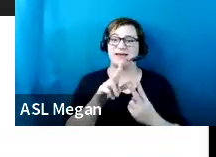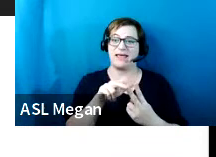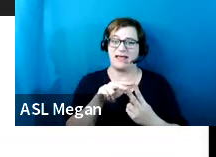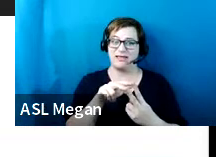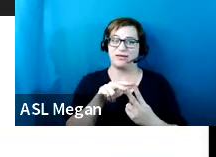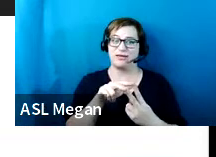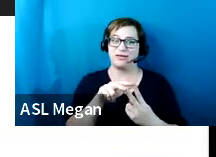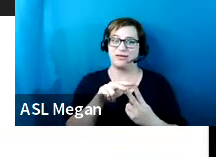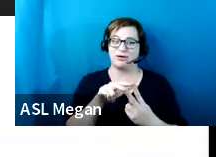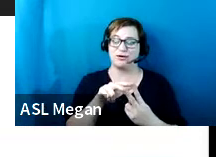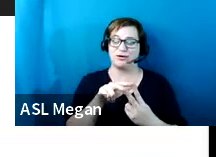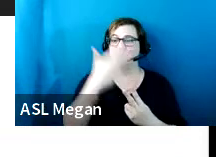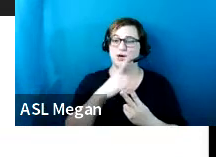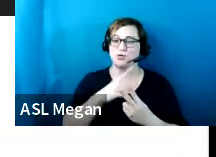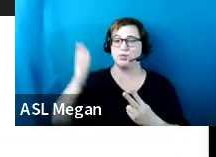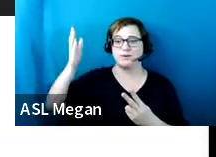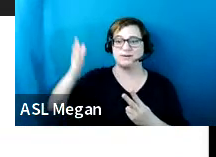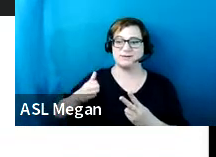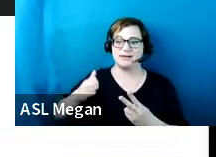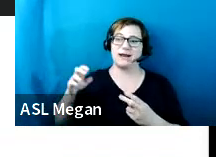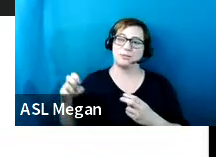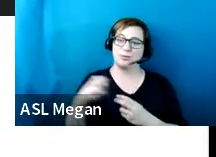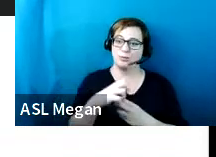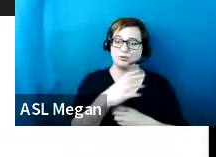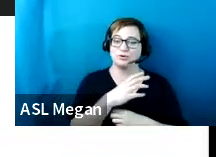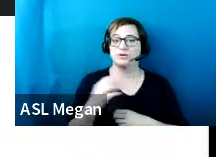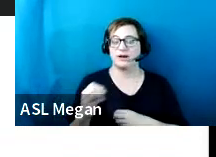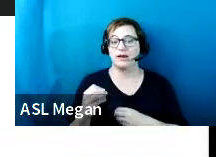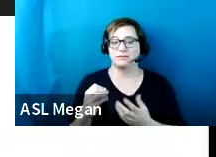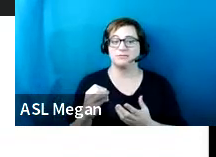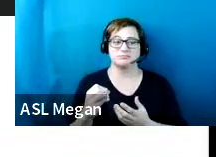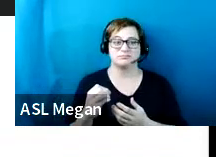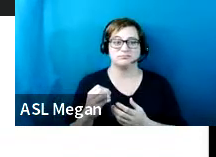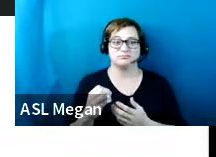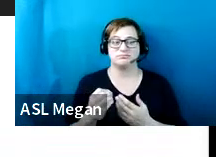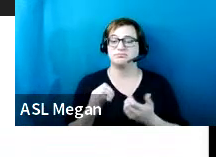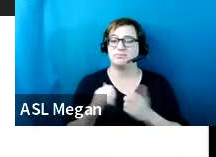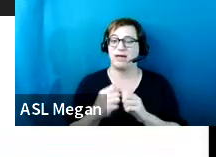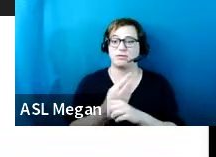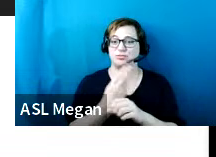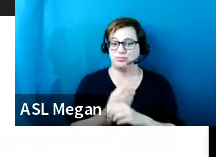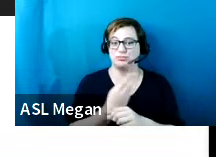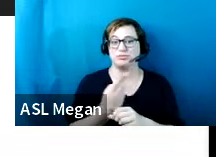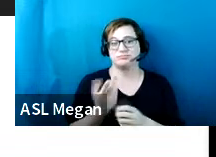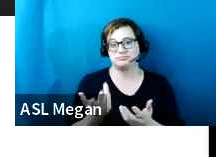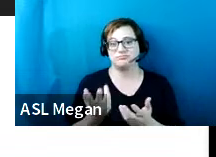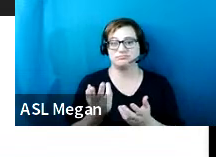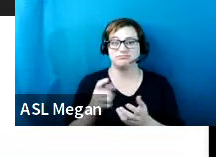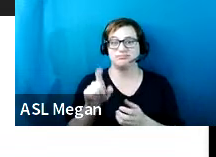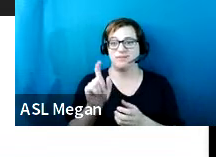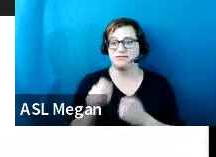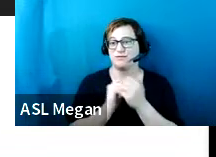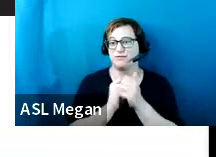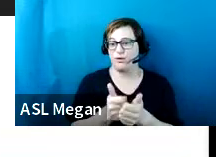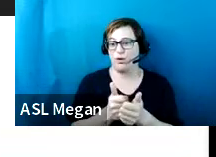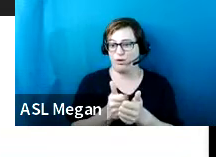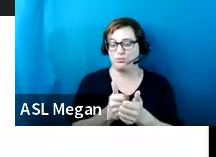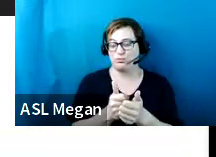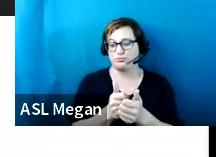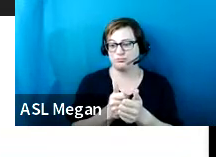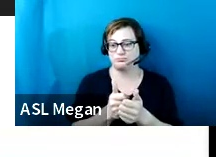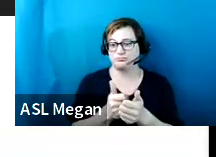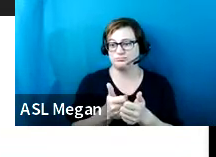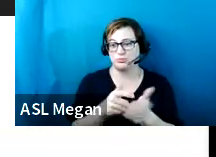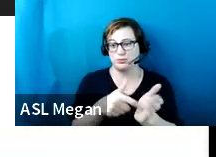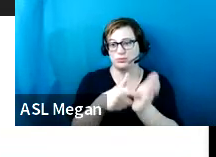side approach. And whatever they're operating needs to be, needs to comply with operable parts, including